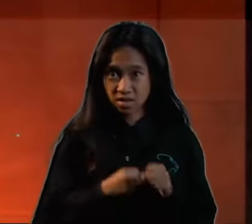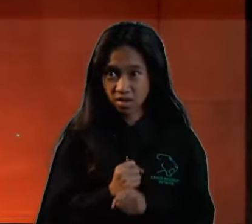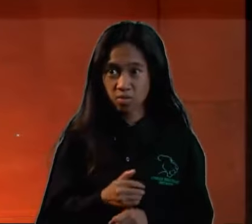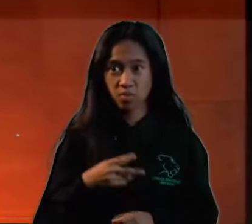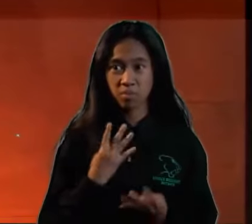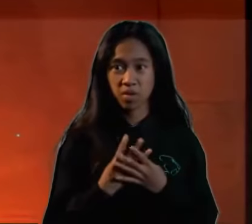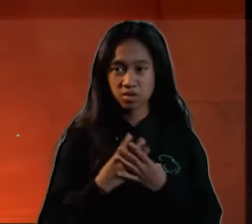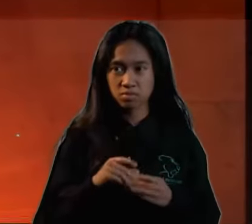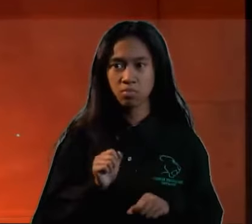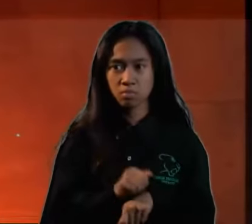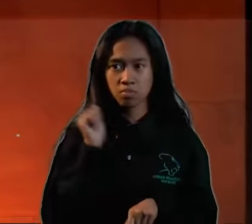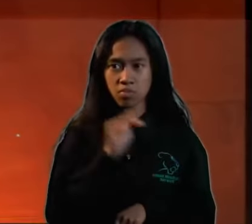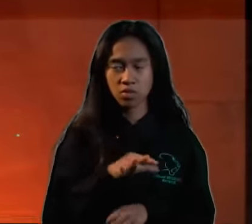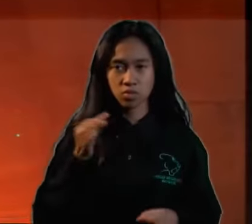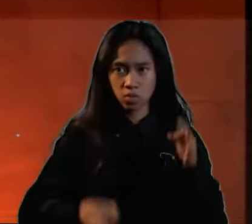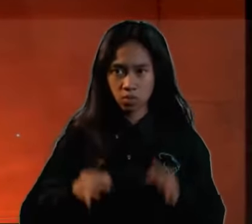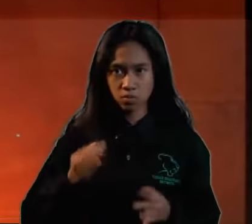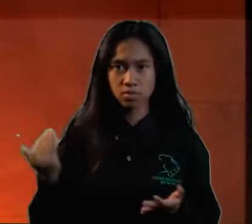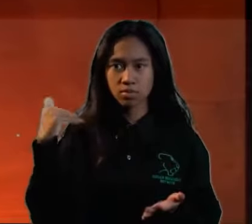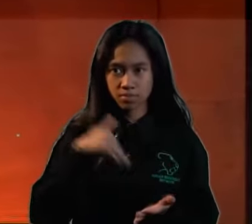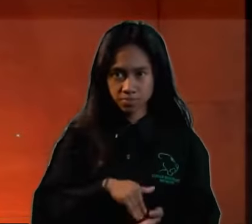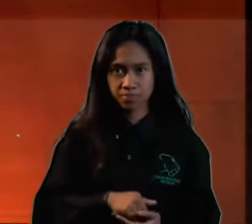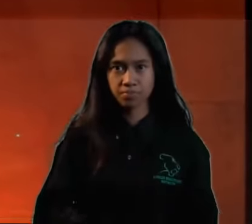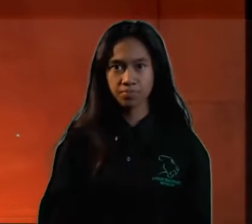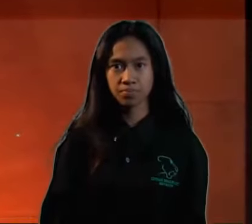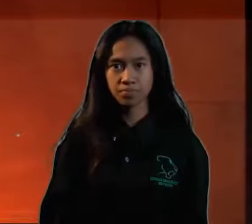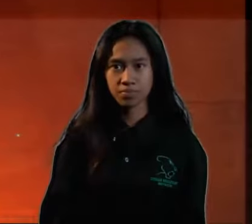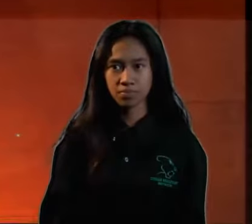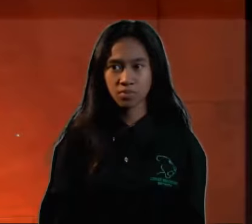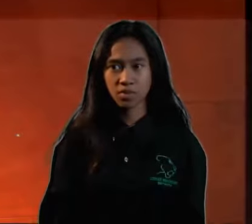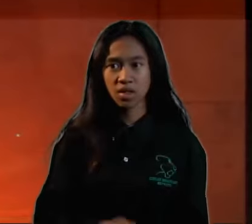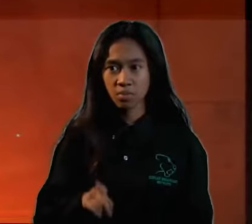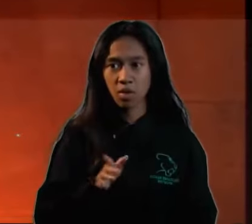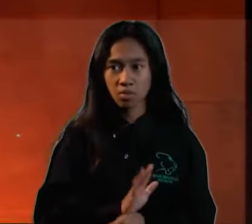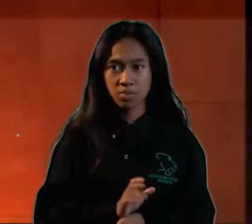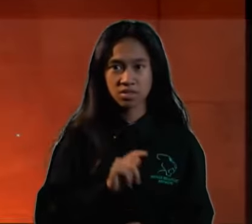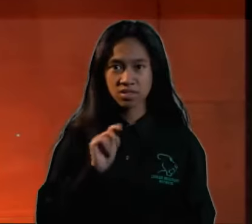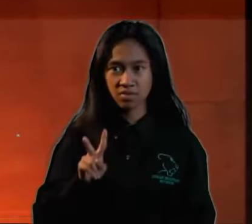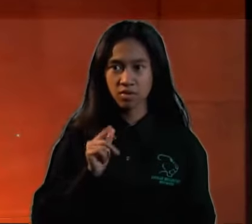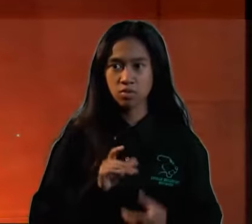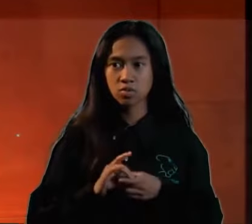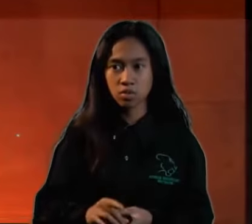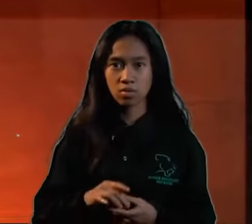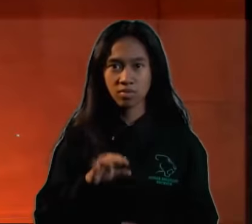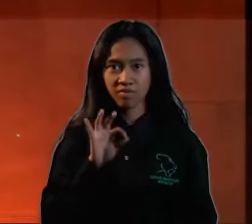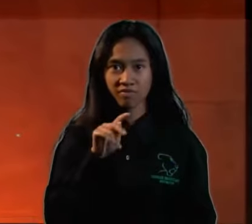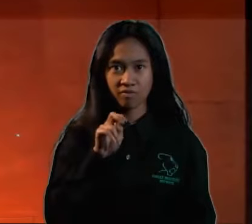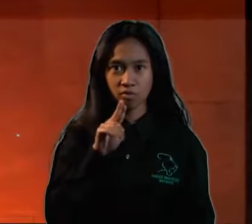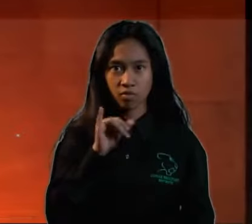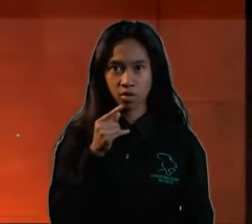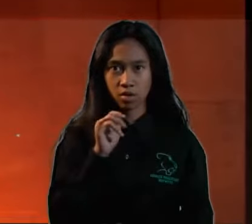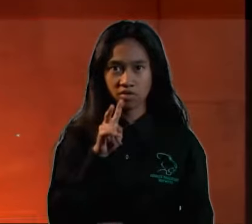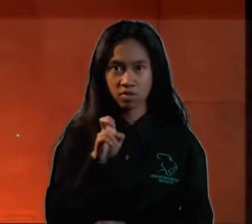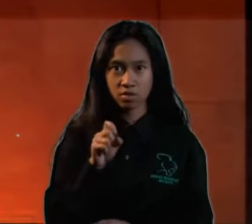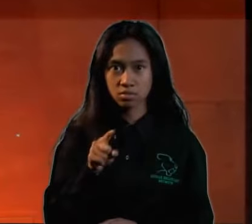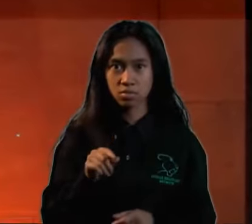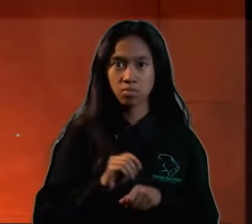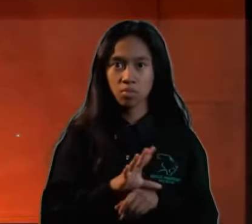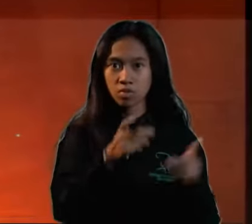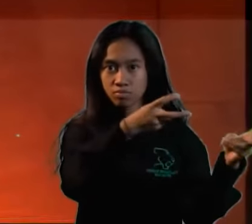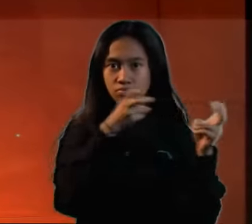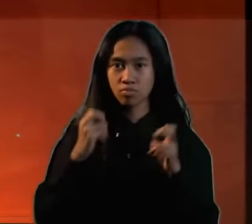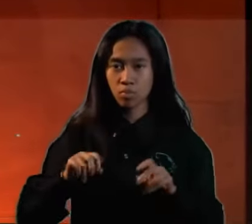following a retrial. The hit movie and TV series called The Fugitive were inspired by his story.